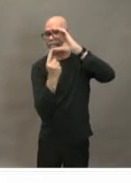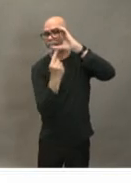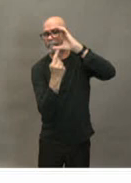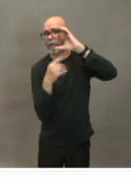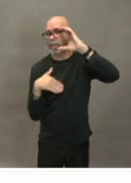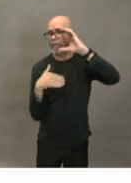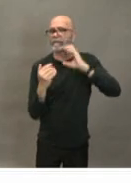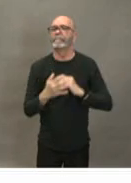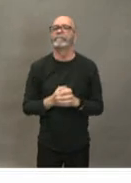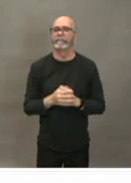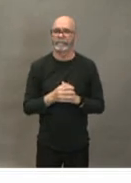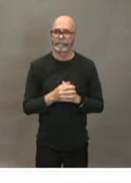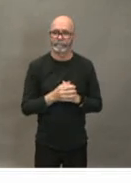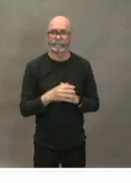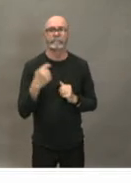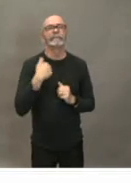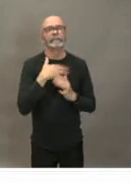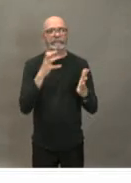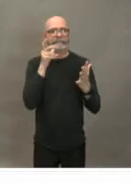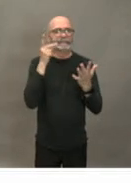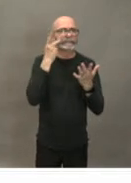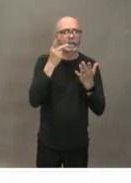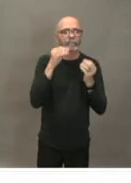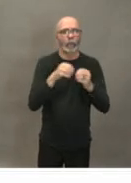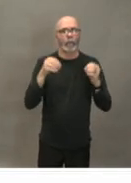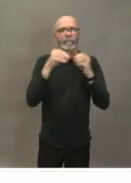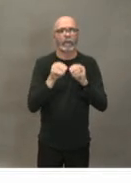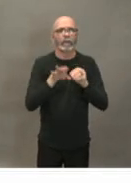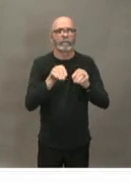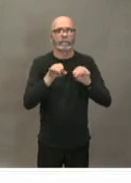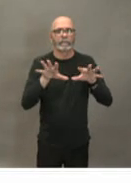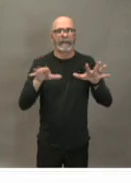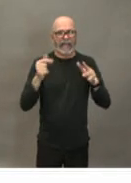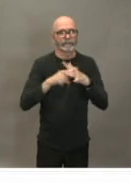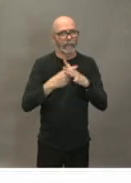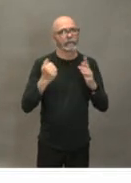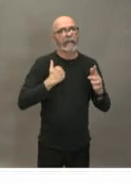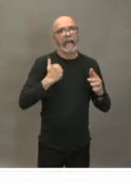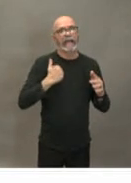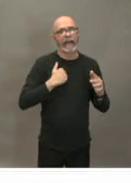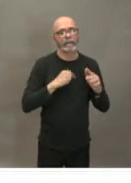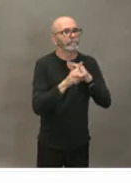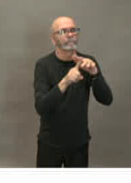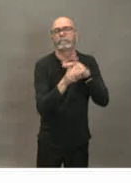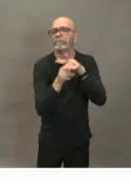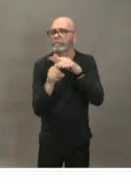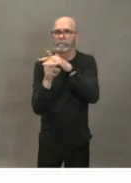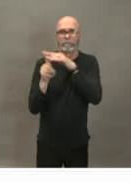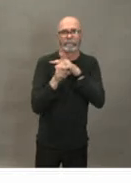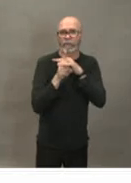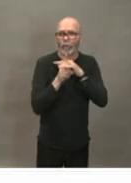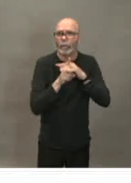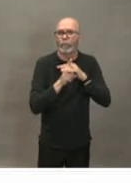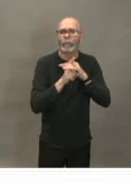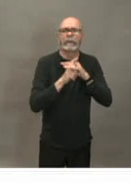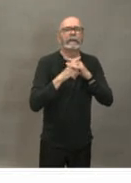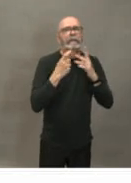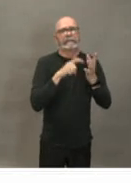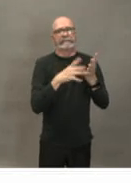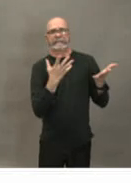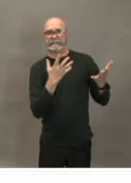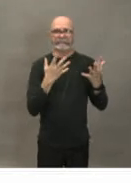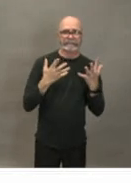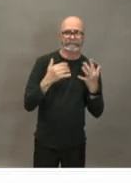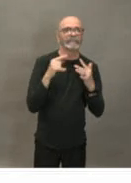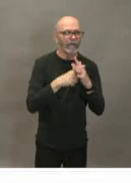So what we're dealing with now is we know it's becoming more and more likely that we're going to get community spread uh in parts of Canada.